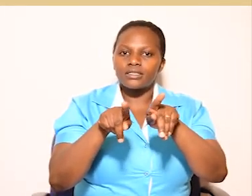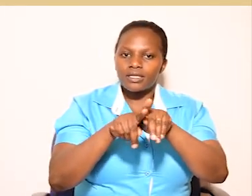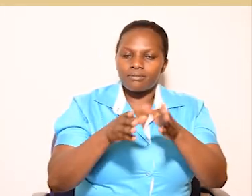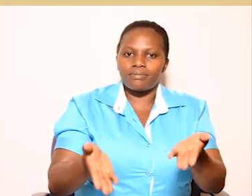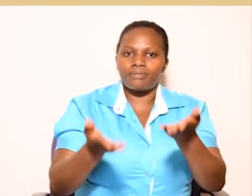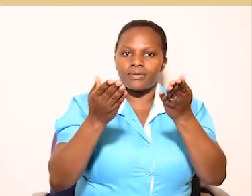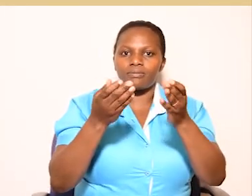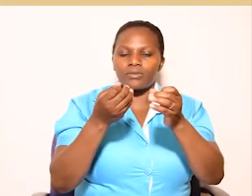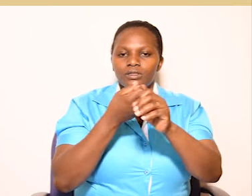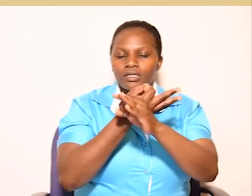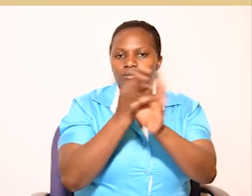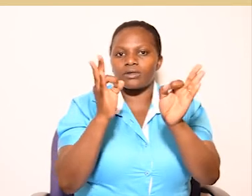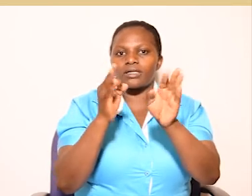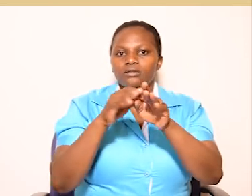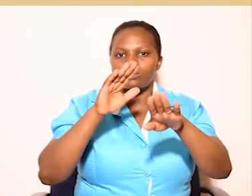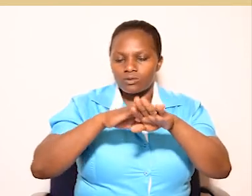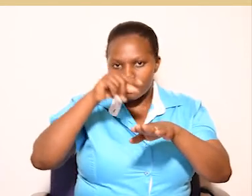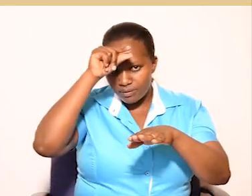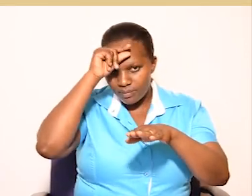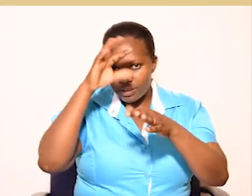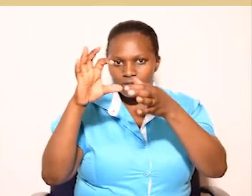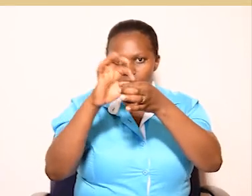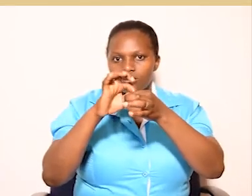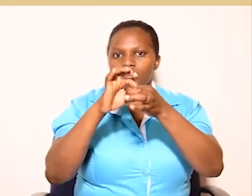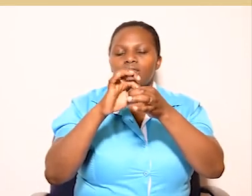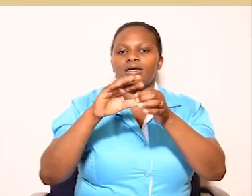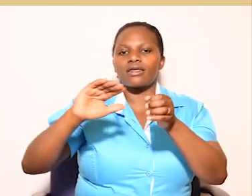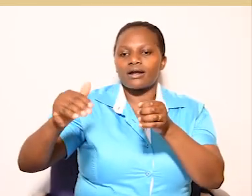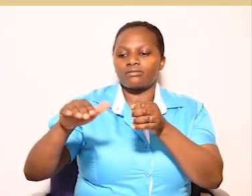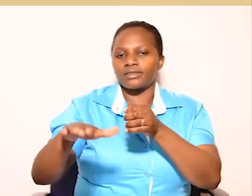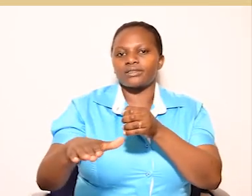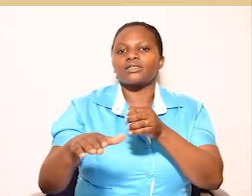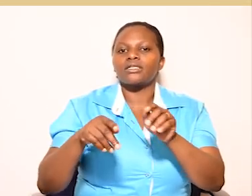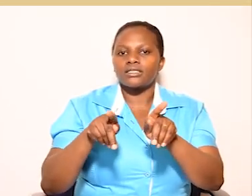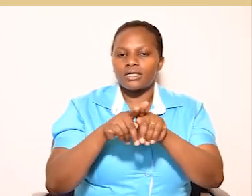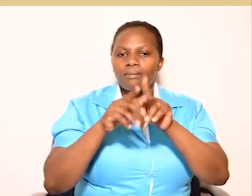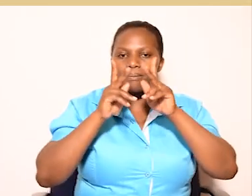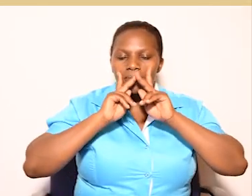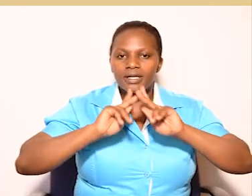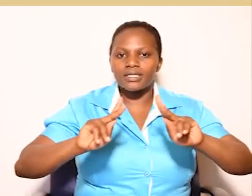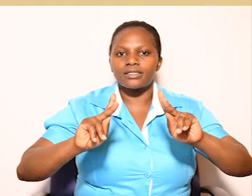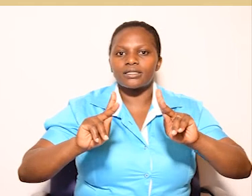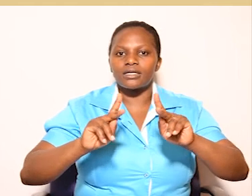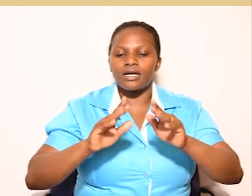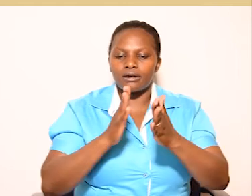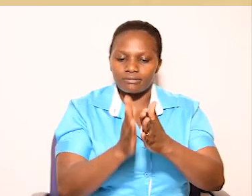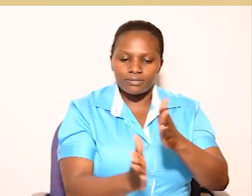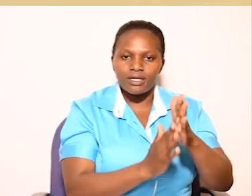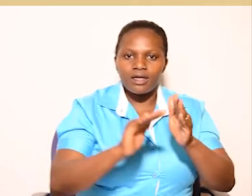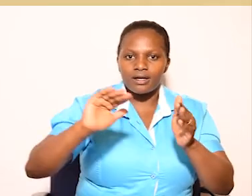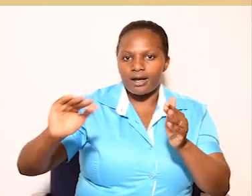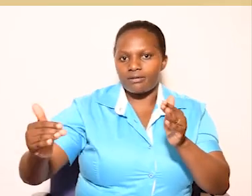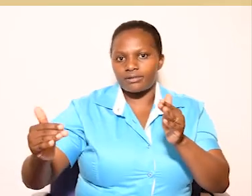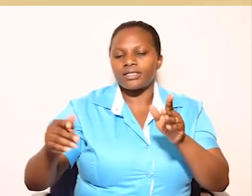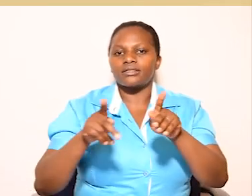promotes democracy, good governance, unity and cohesion within the county, promotes peace and order within